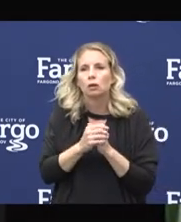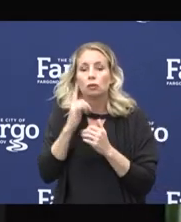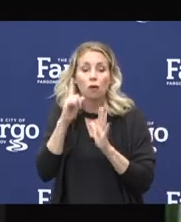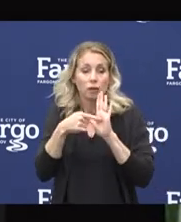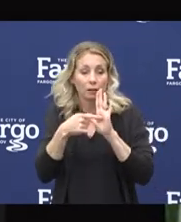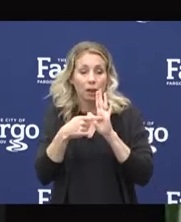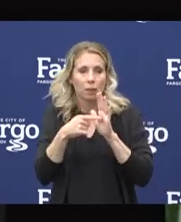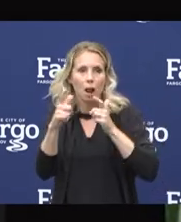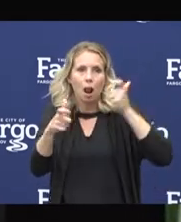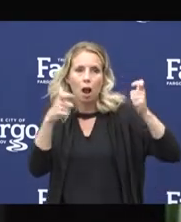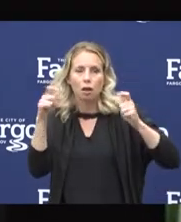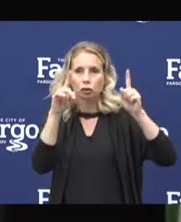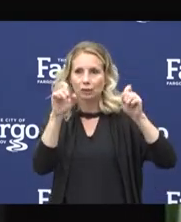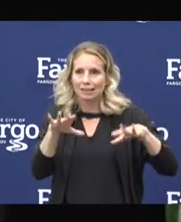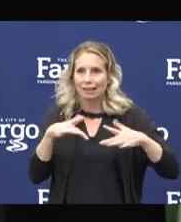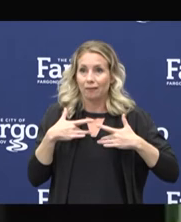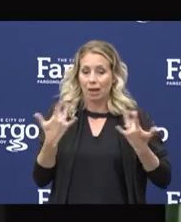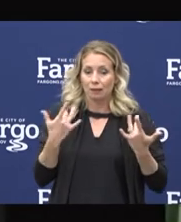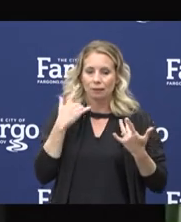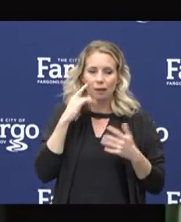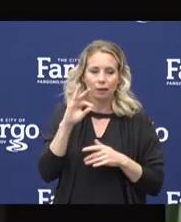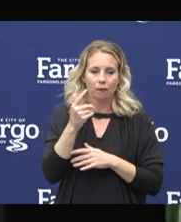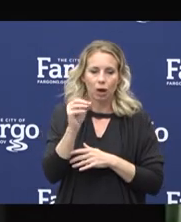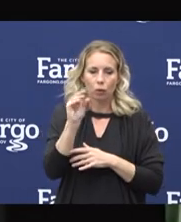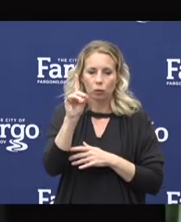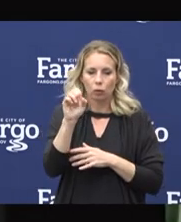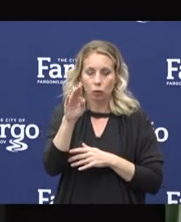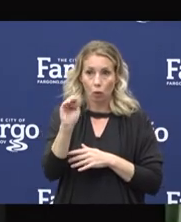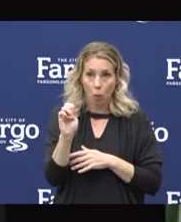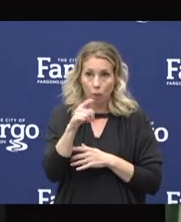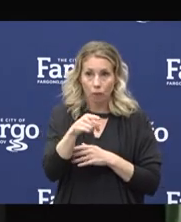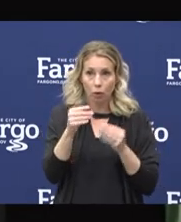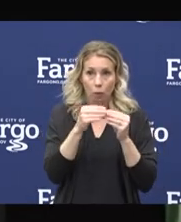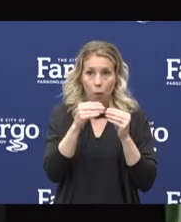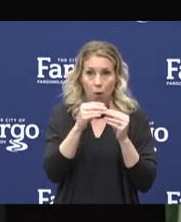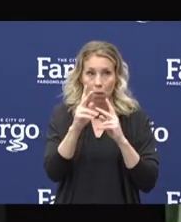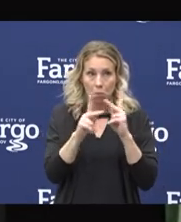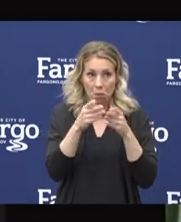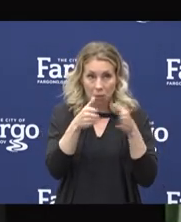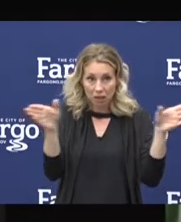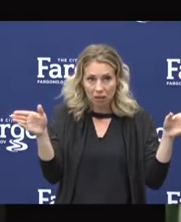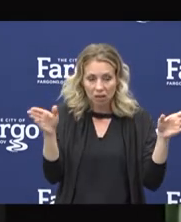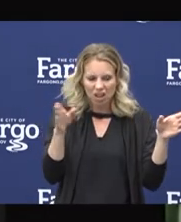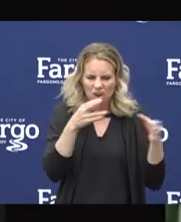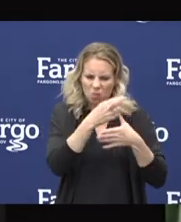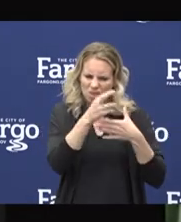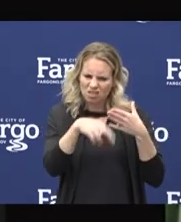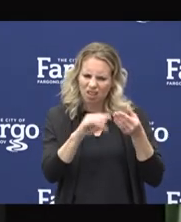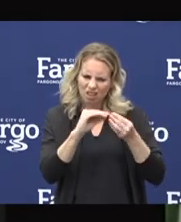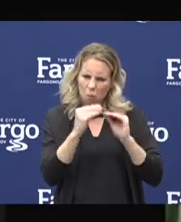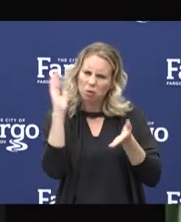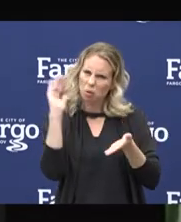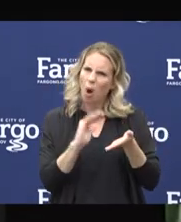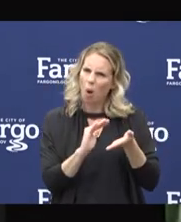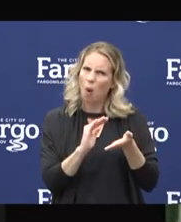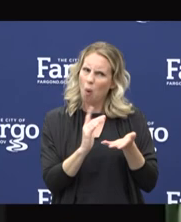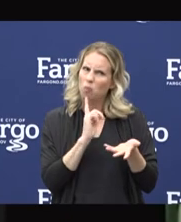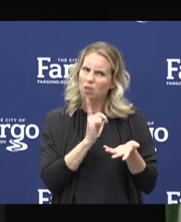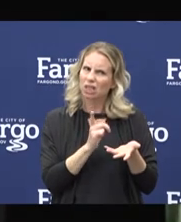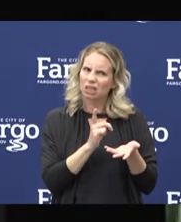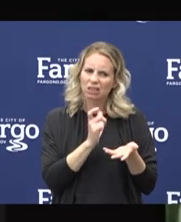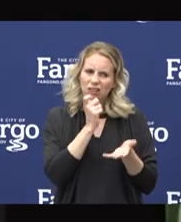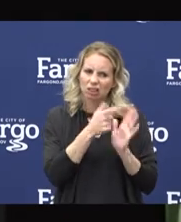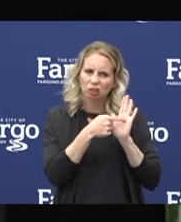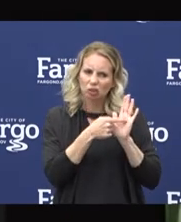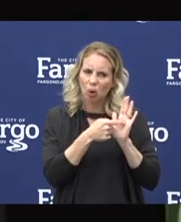large testing events at the Fargo Dome for a more general population, the results on that were relatively low and didn't yield